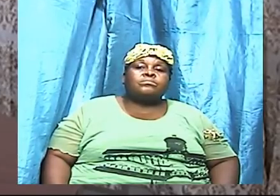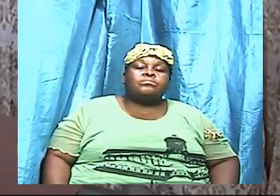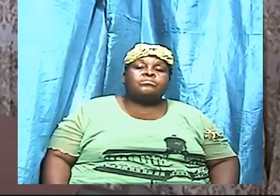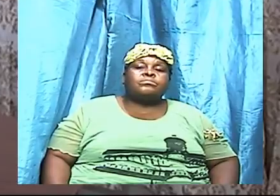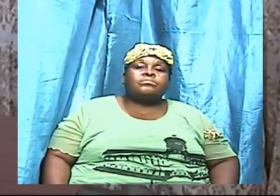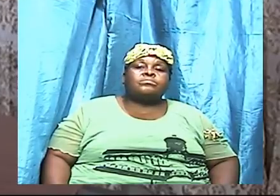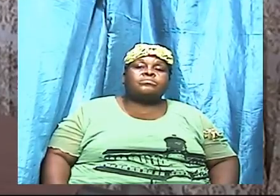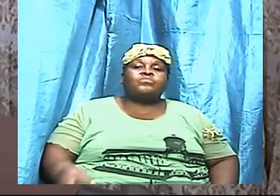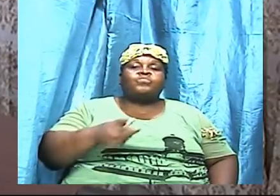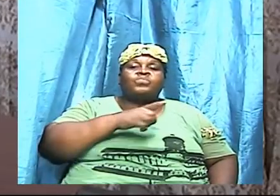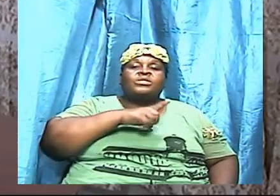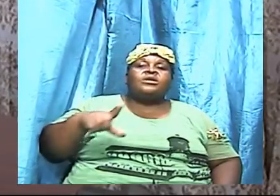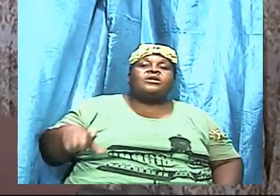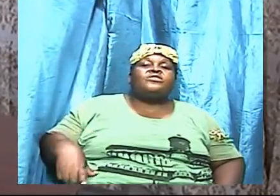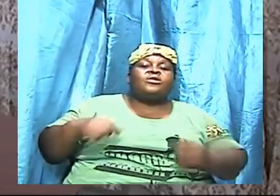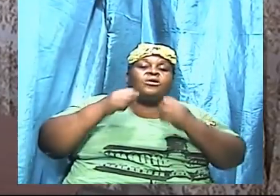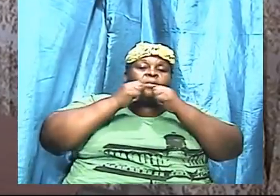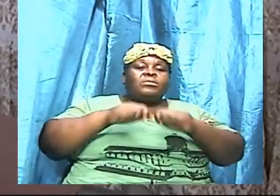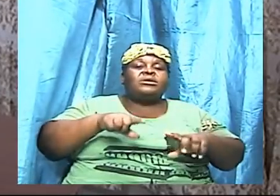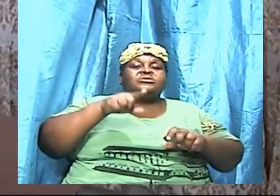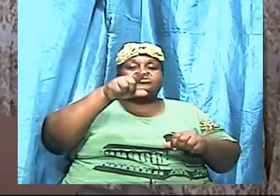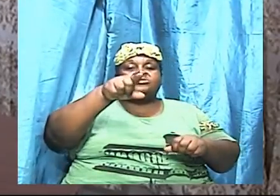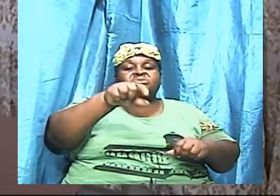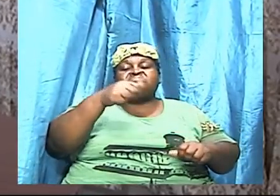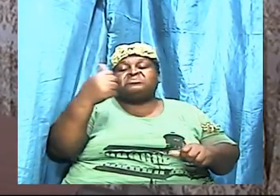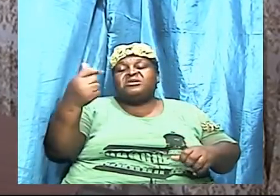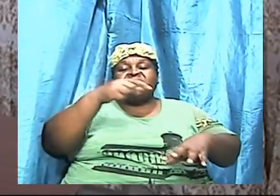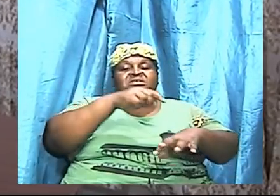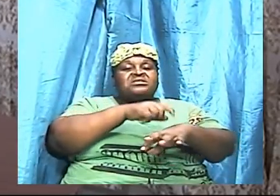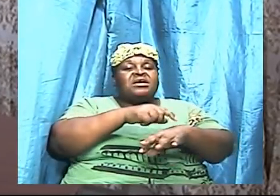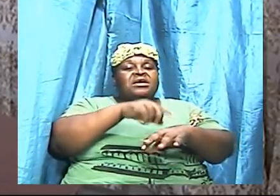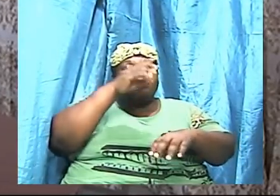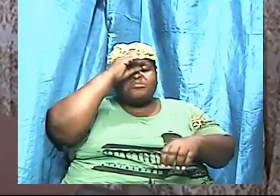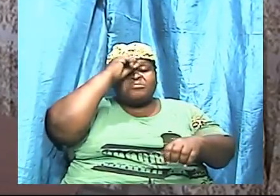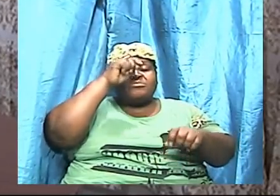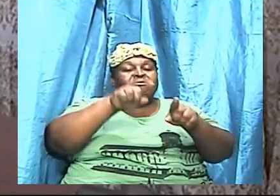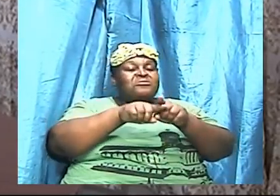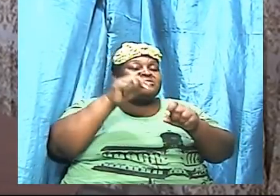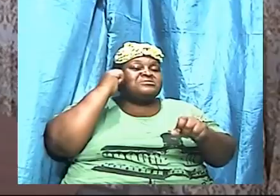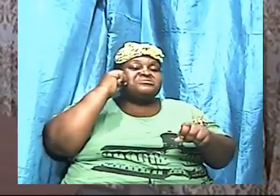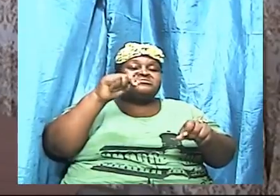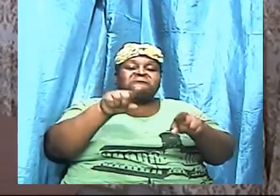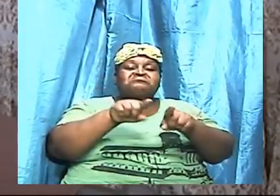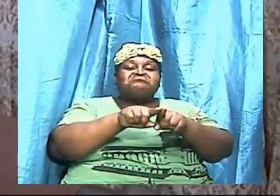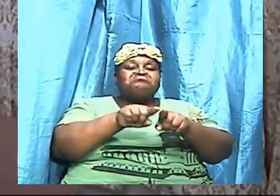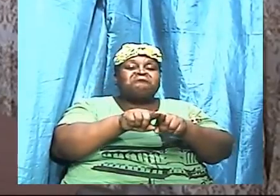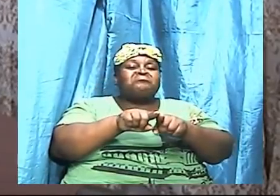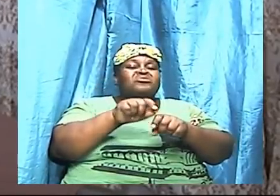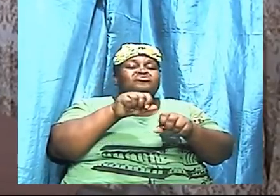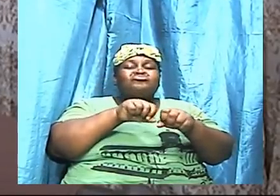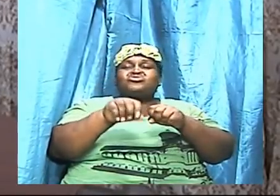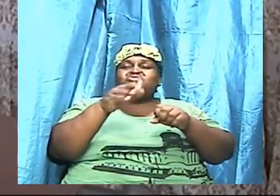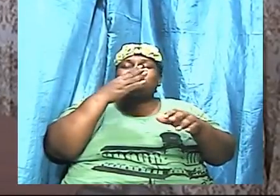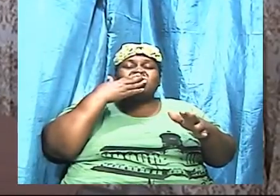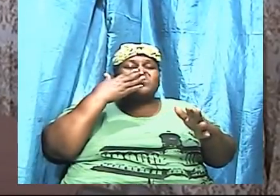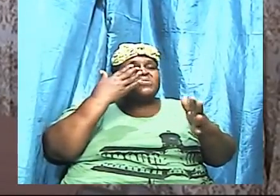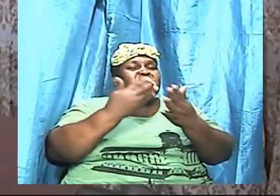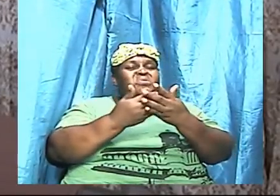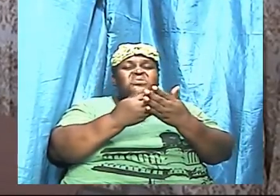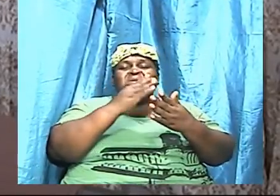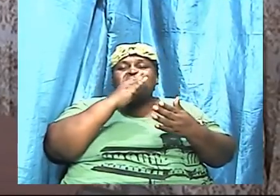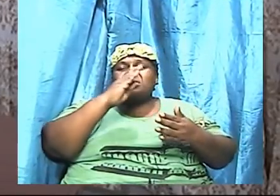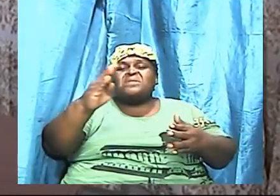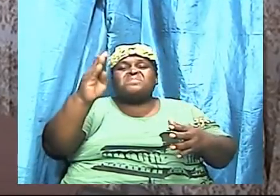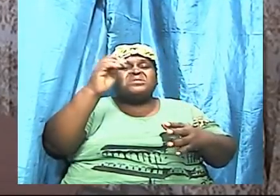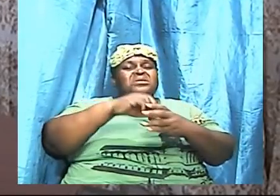The Lord bless you another time brothers and sisters so good to be in